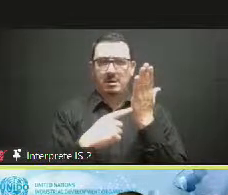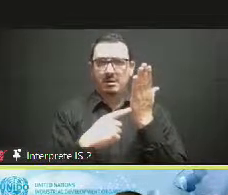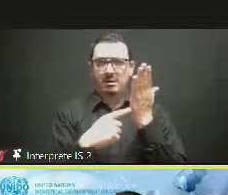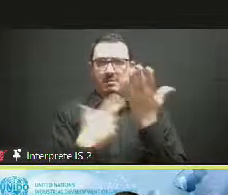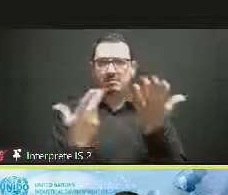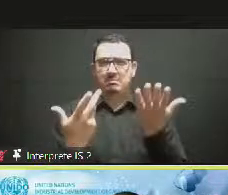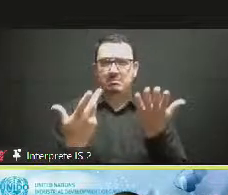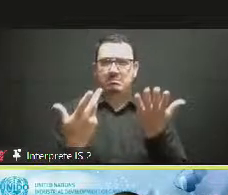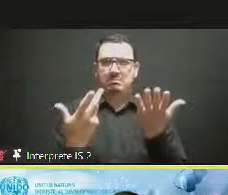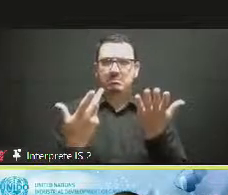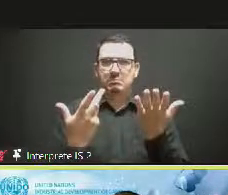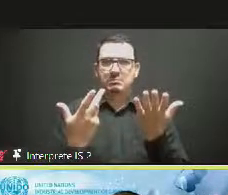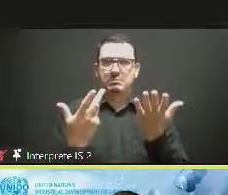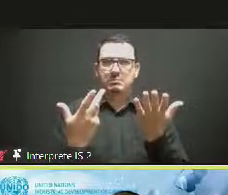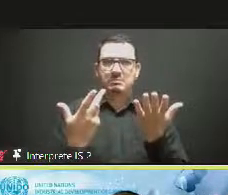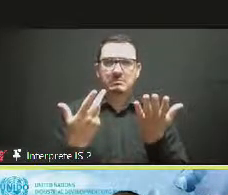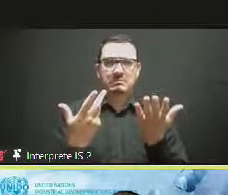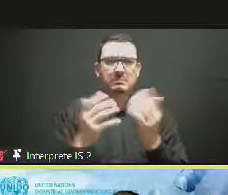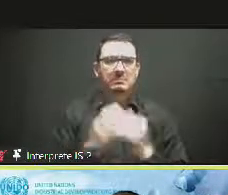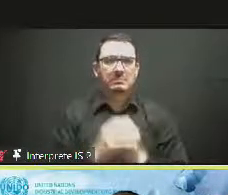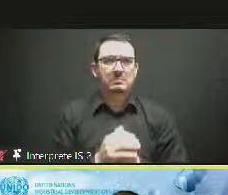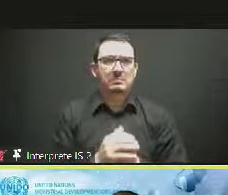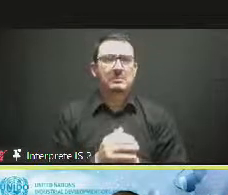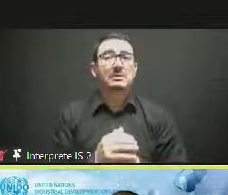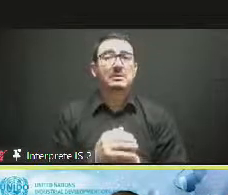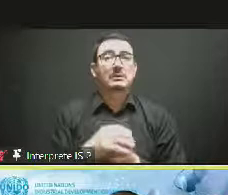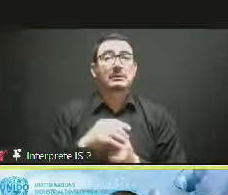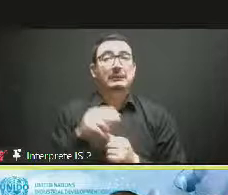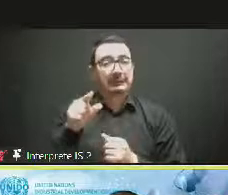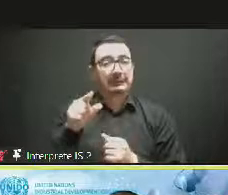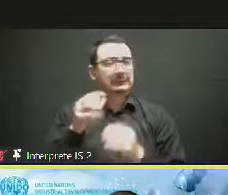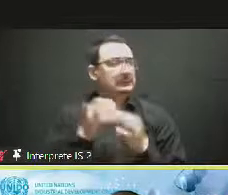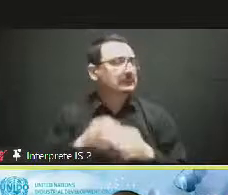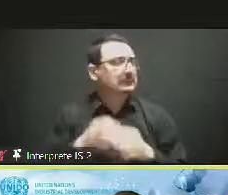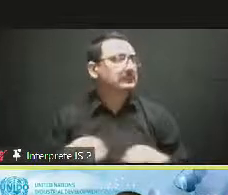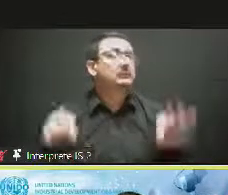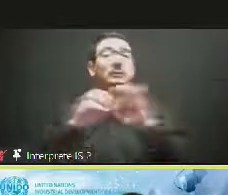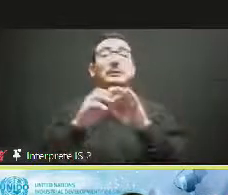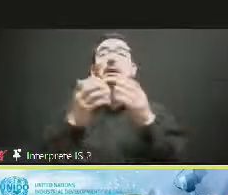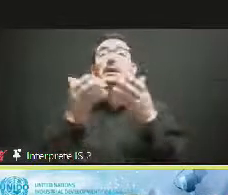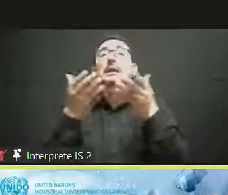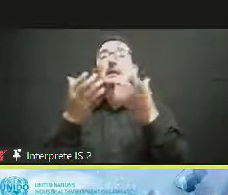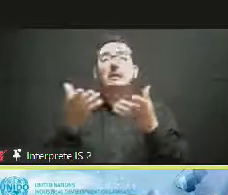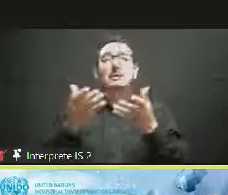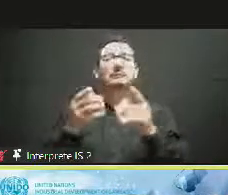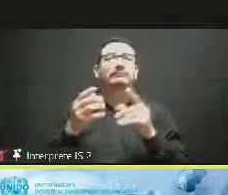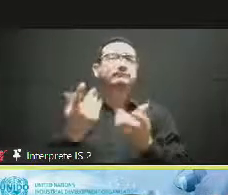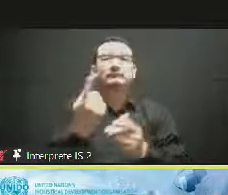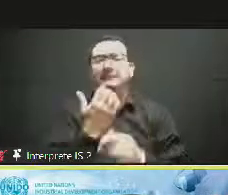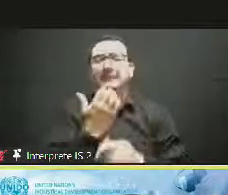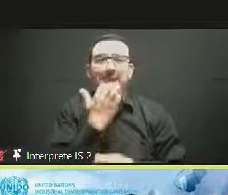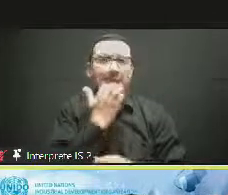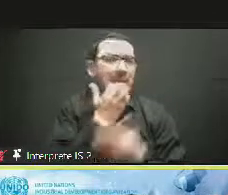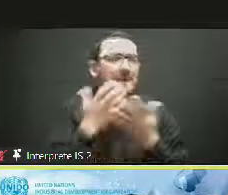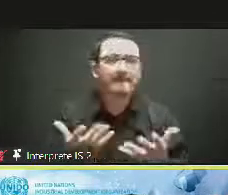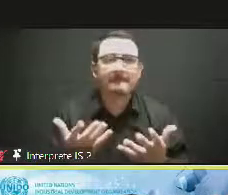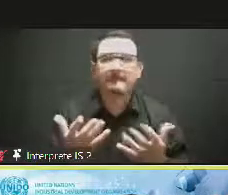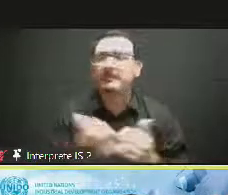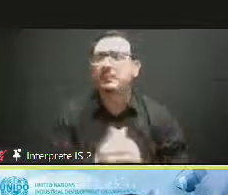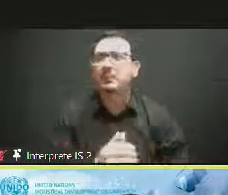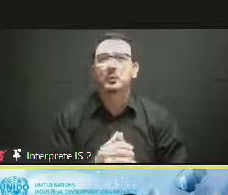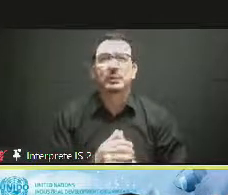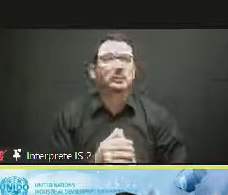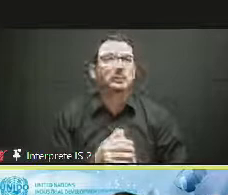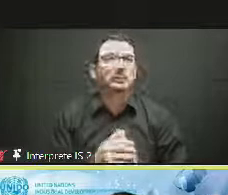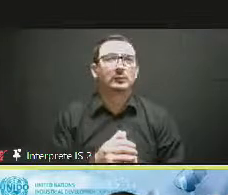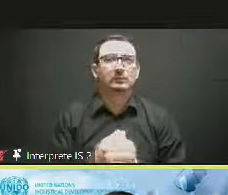to reach really how we can distribute this amount of